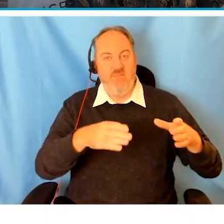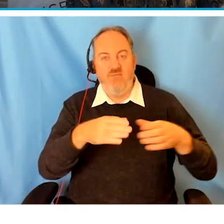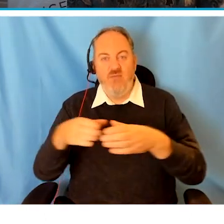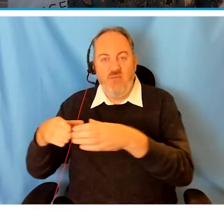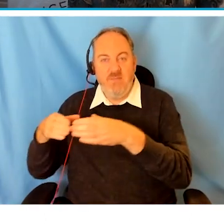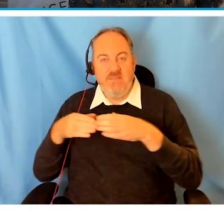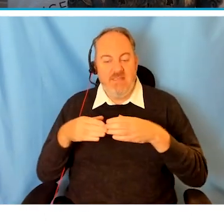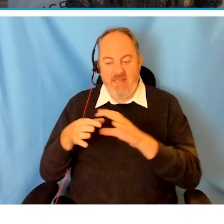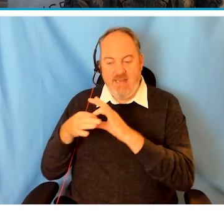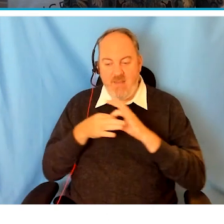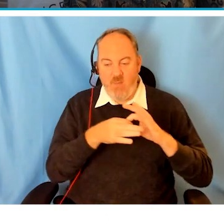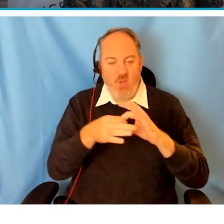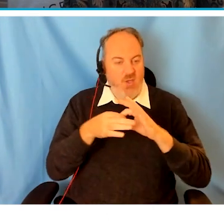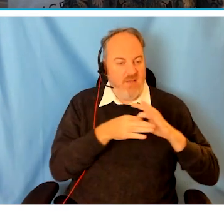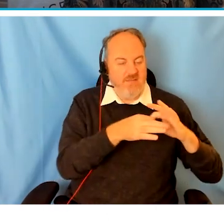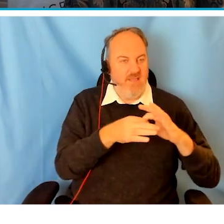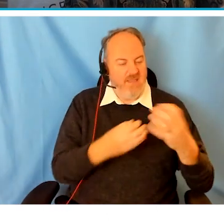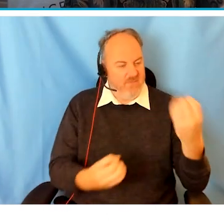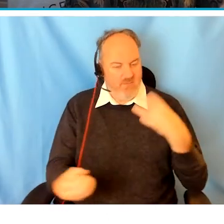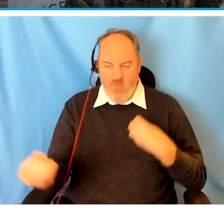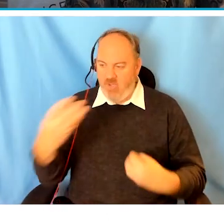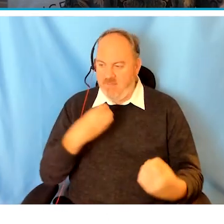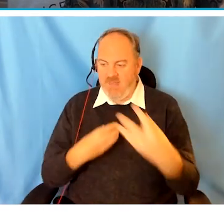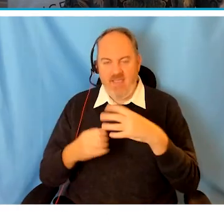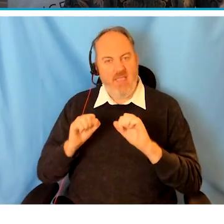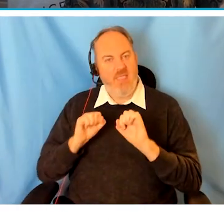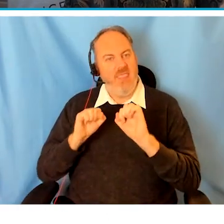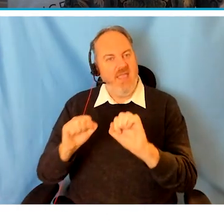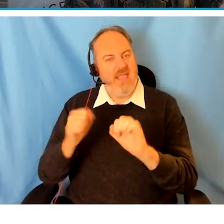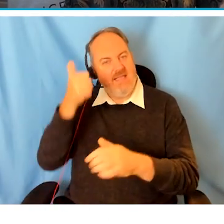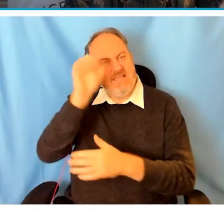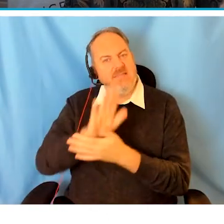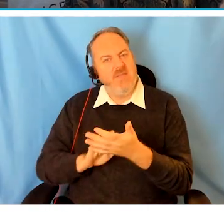who've given me insights into their digital inclusion activities.